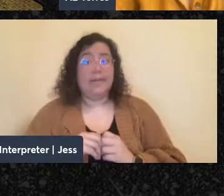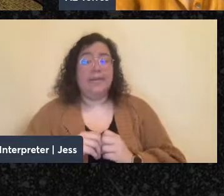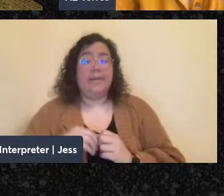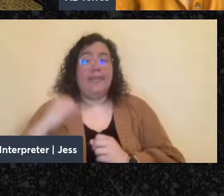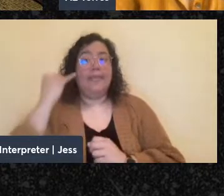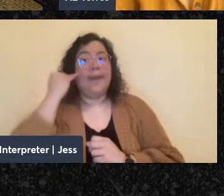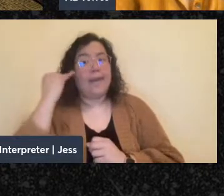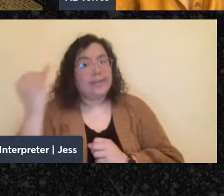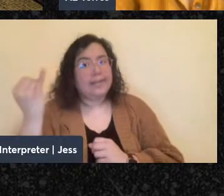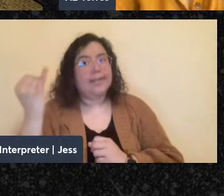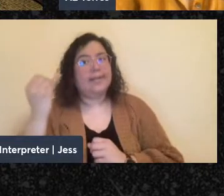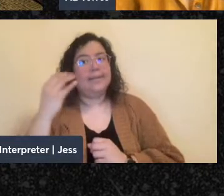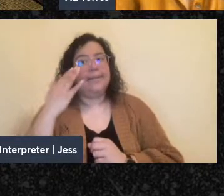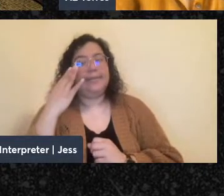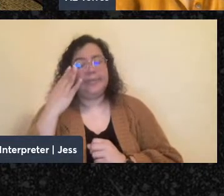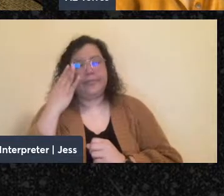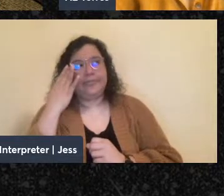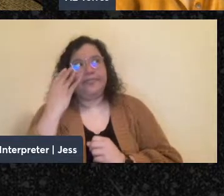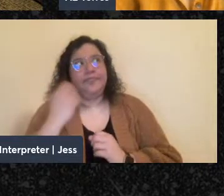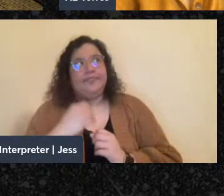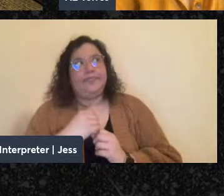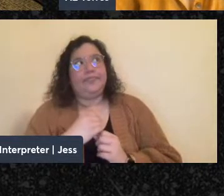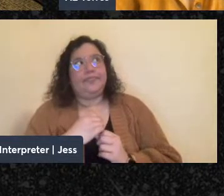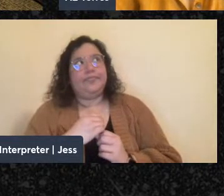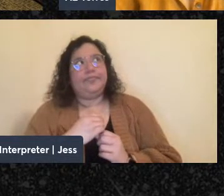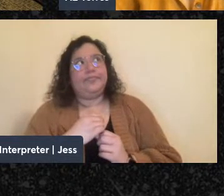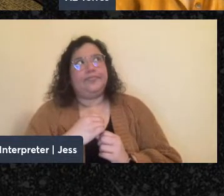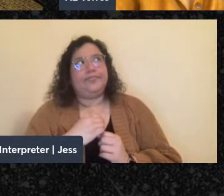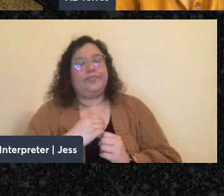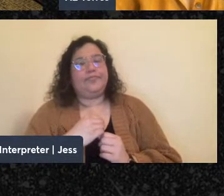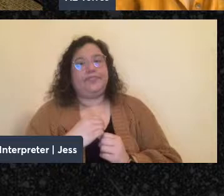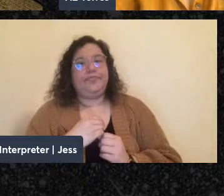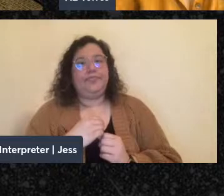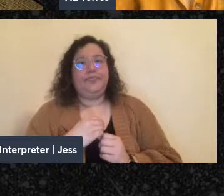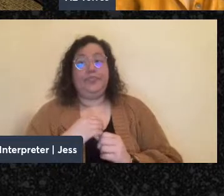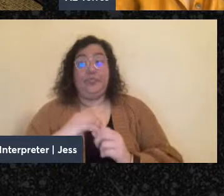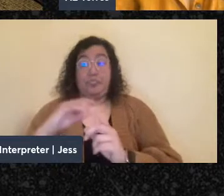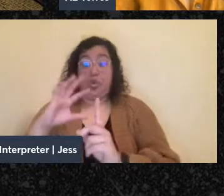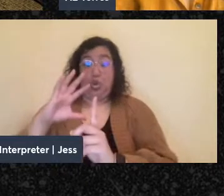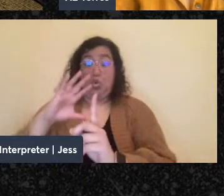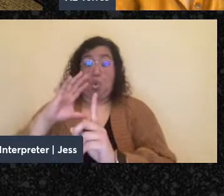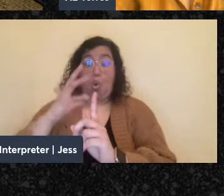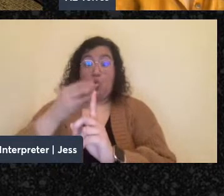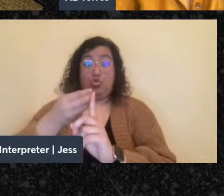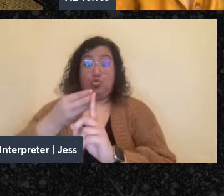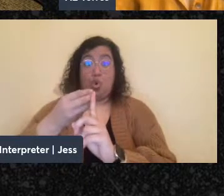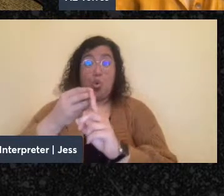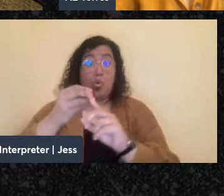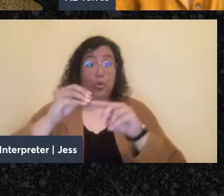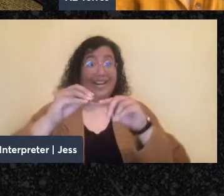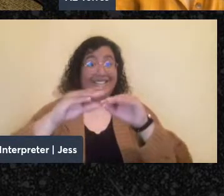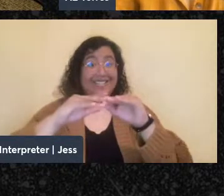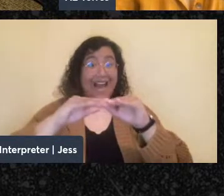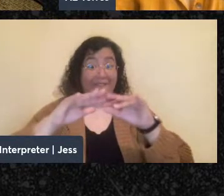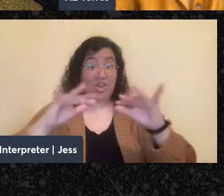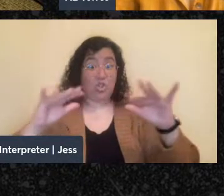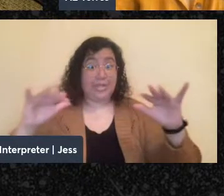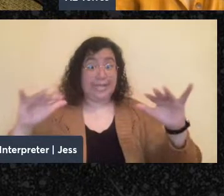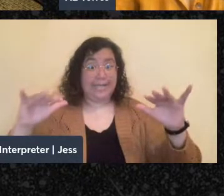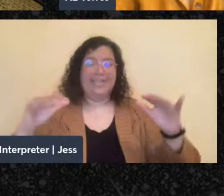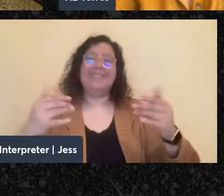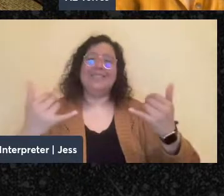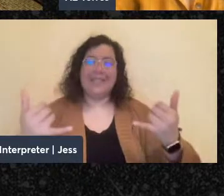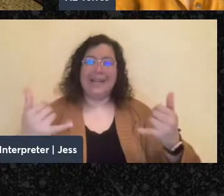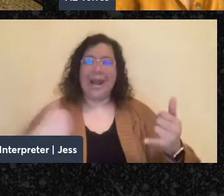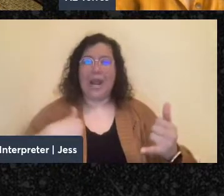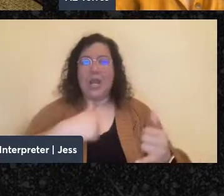cultural diversity in terms, you know, today what we would call,